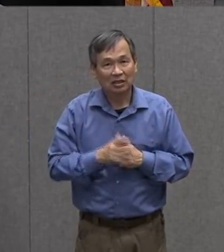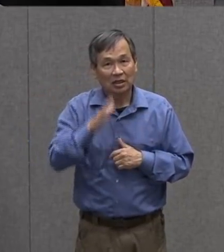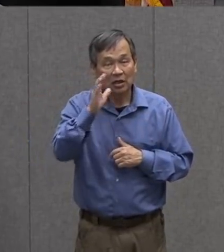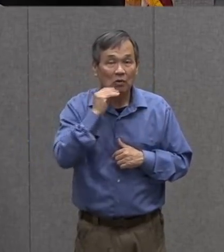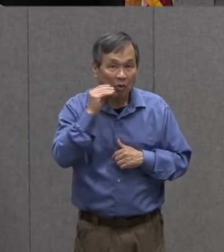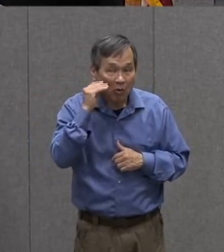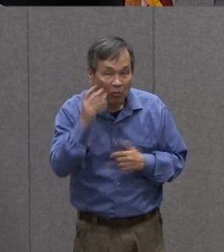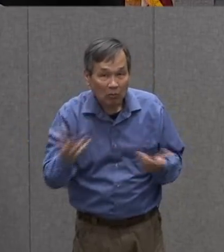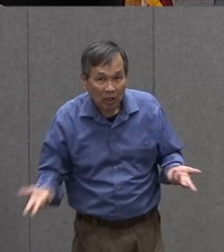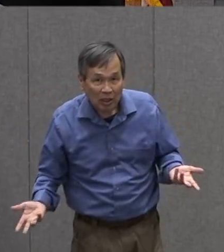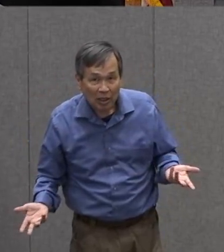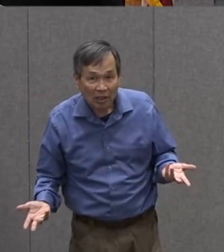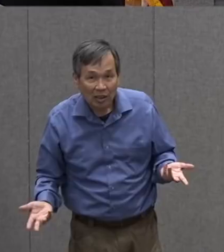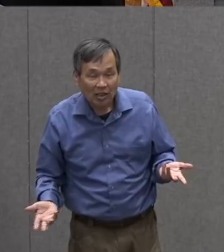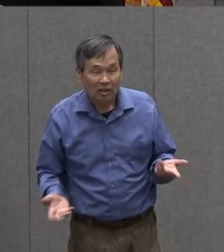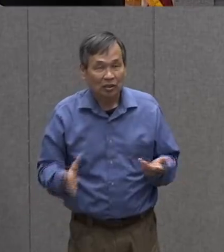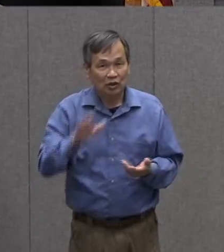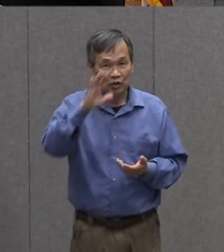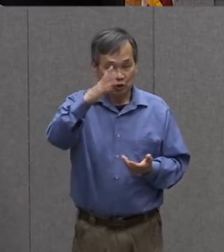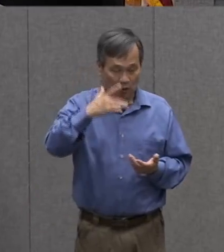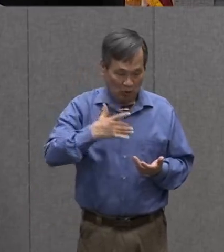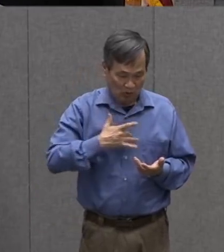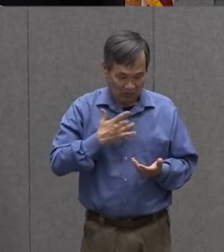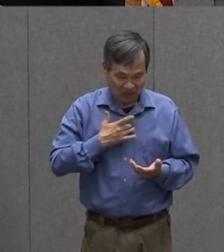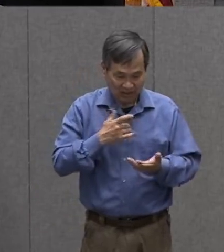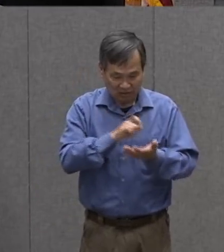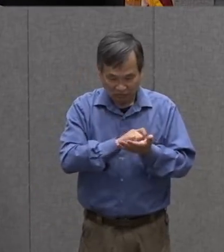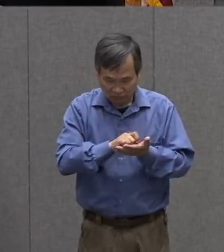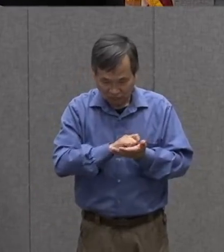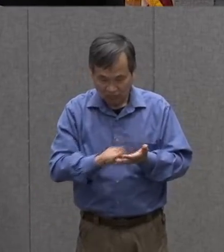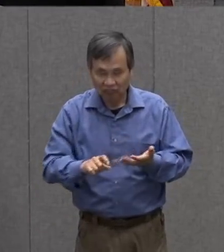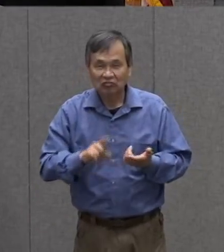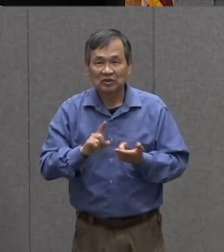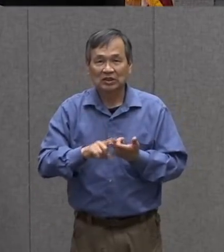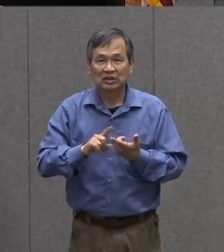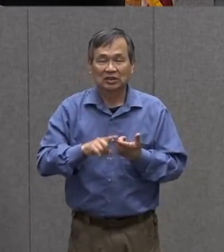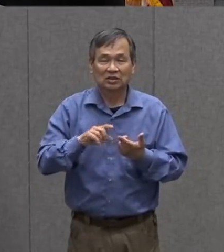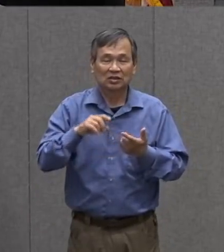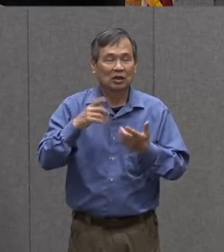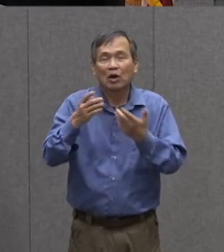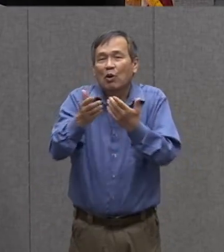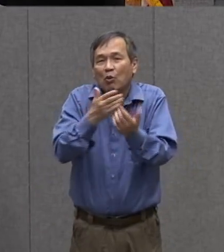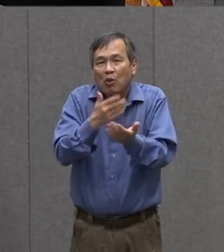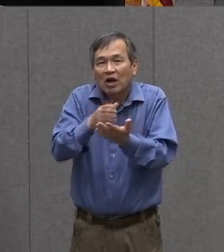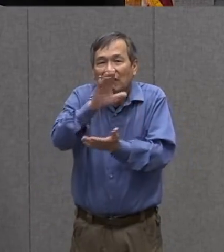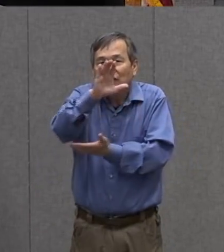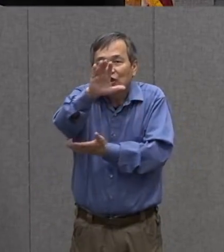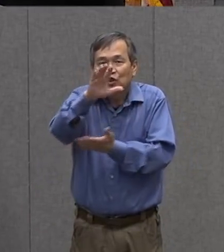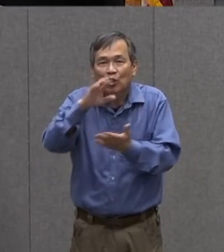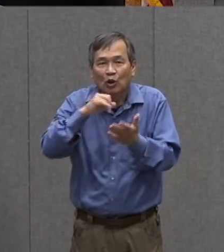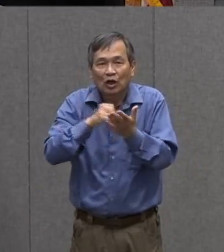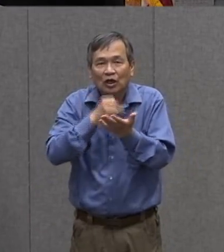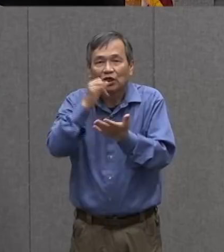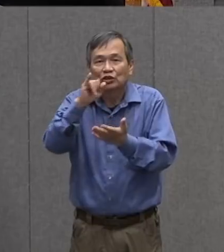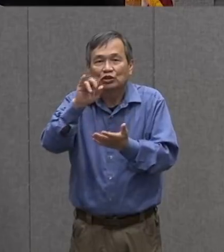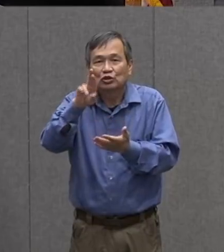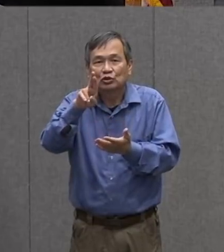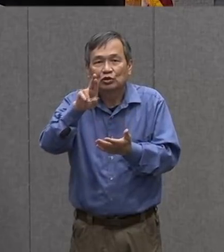home where you're recording your feelings on a journal inside of a journal whatever your journal looks like